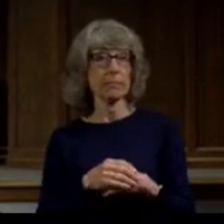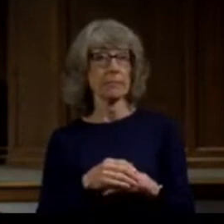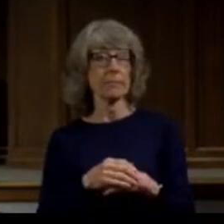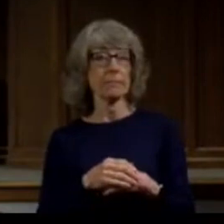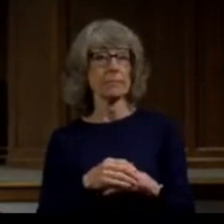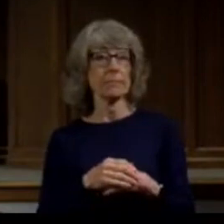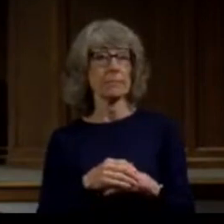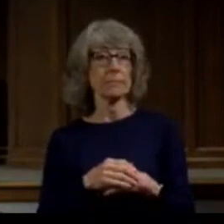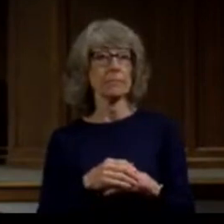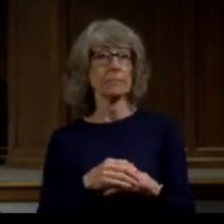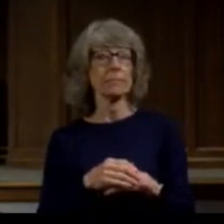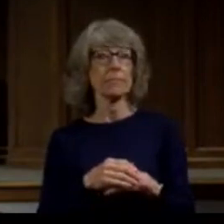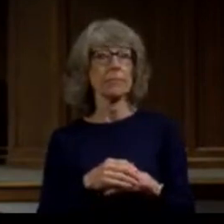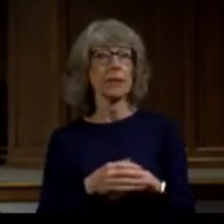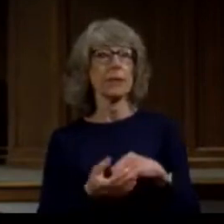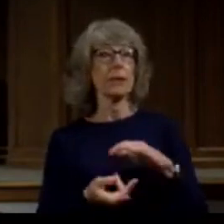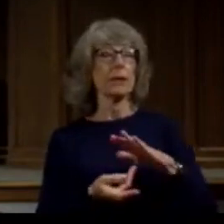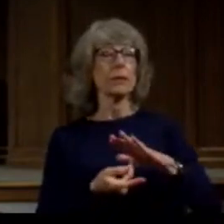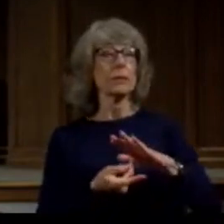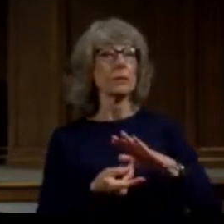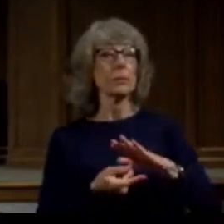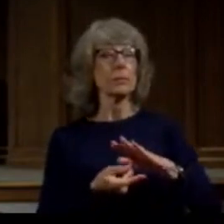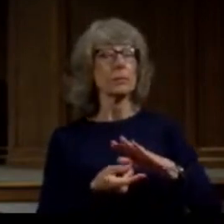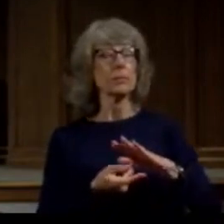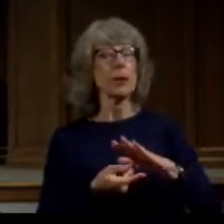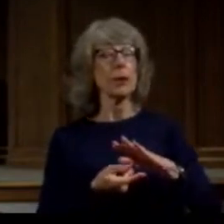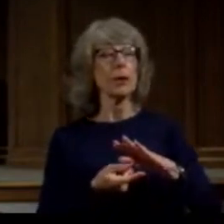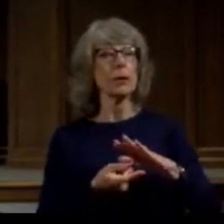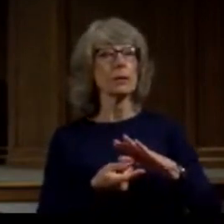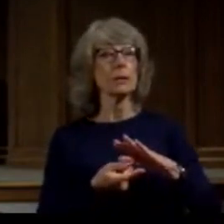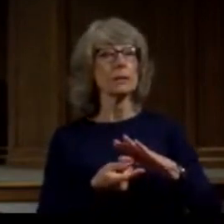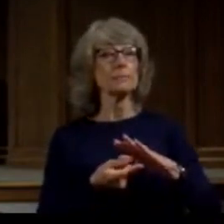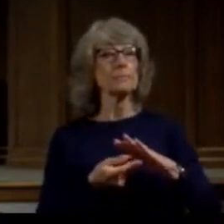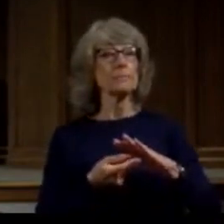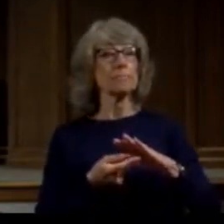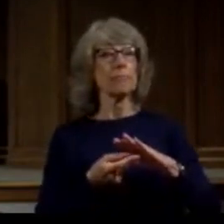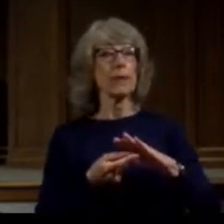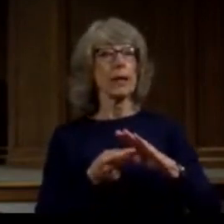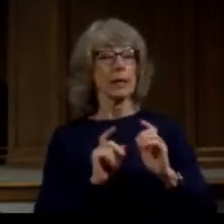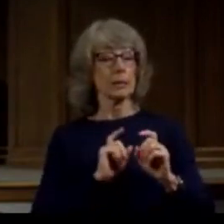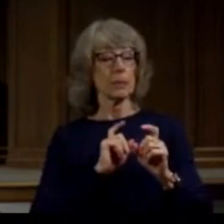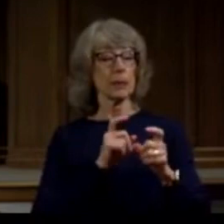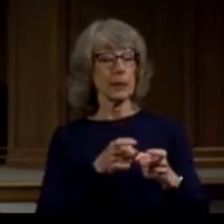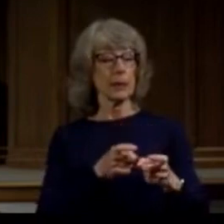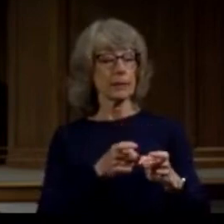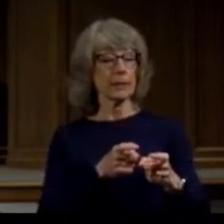So Paul has received permission. He has received a charge and a blessing